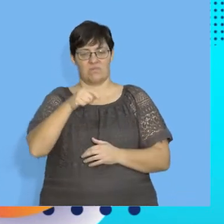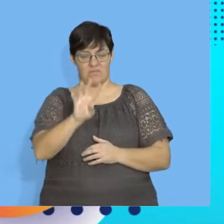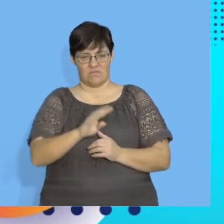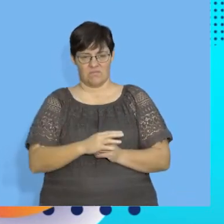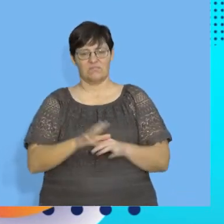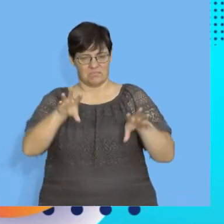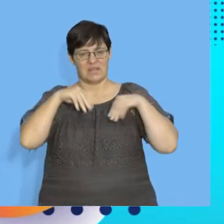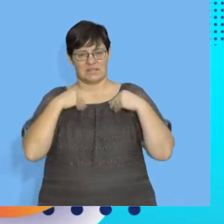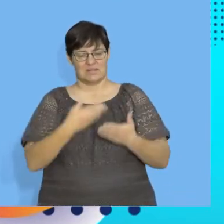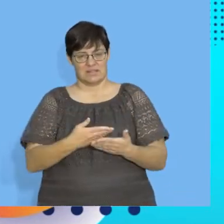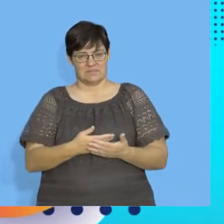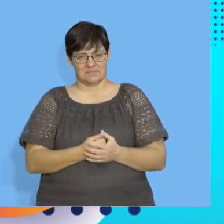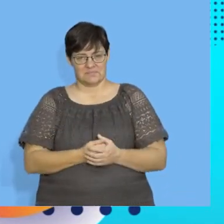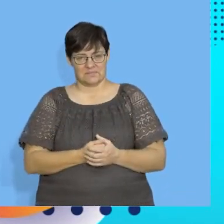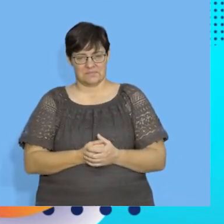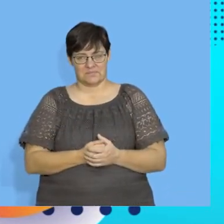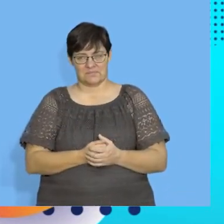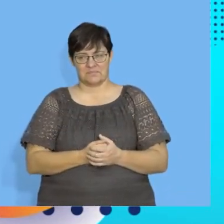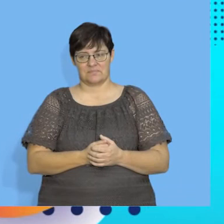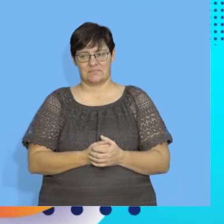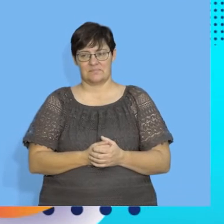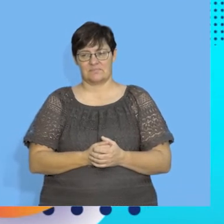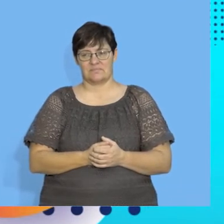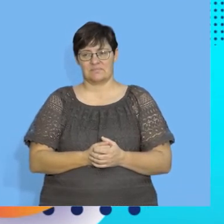.4. That would be acceptable. Okay.